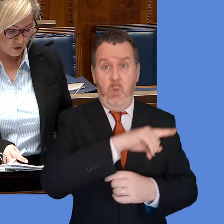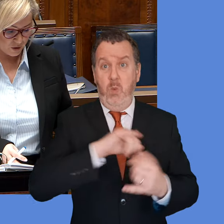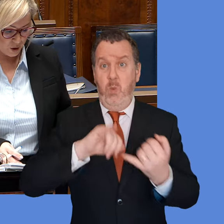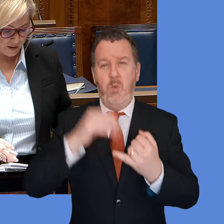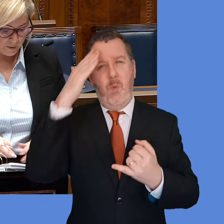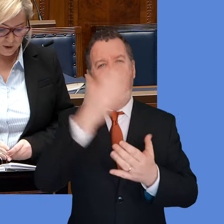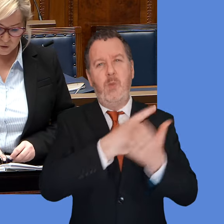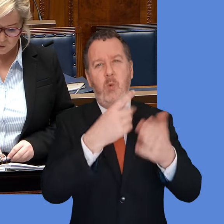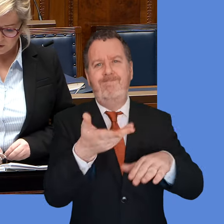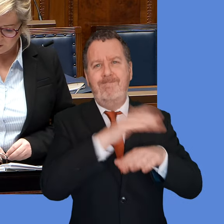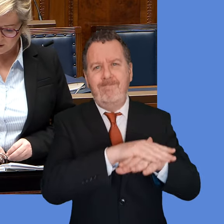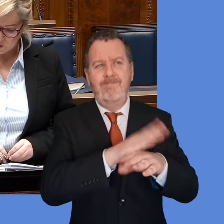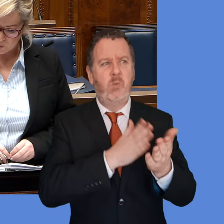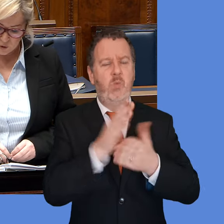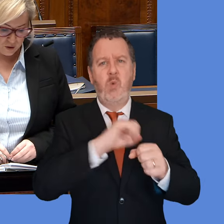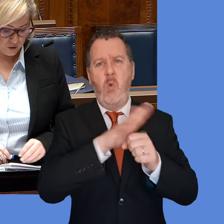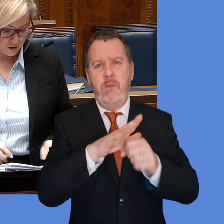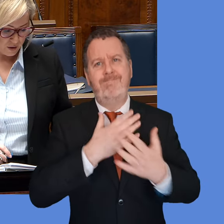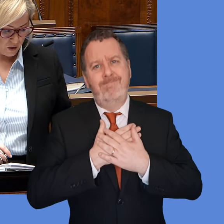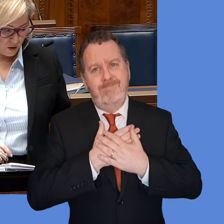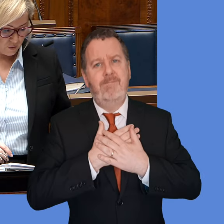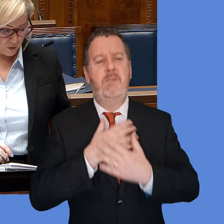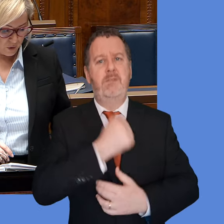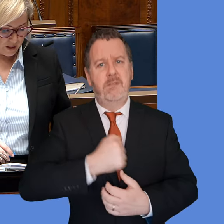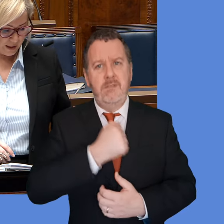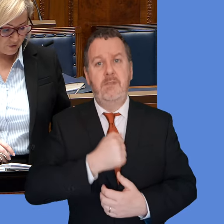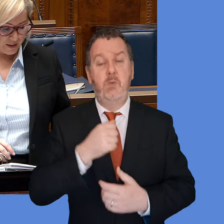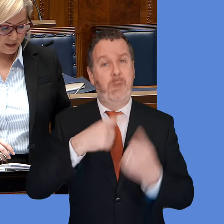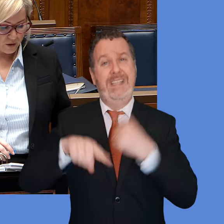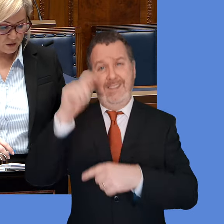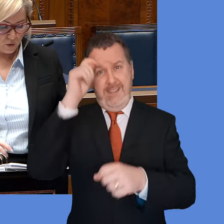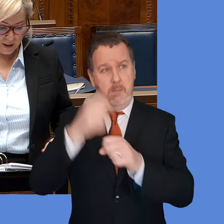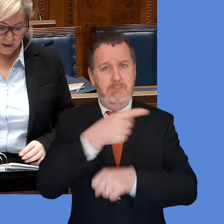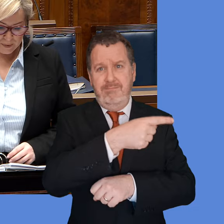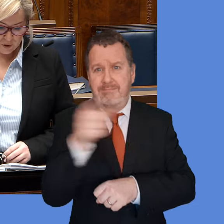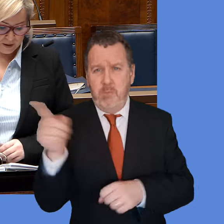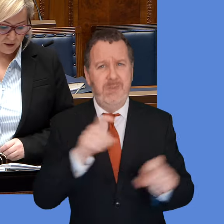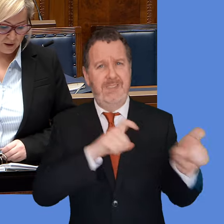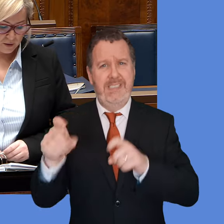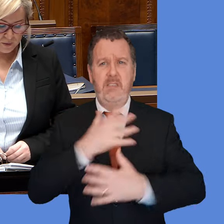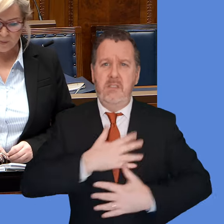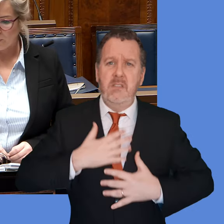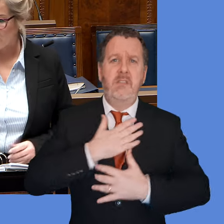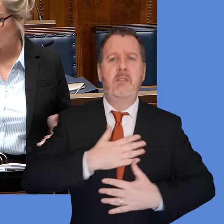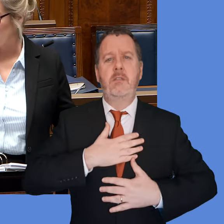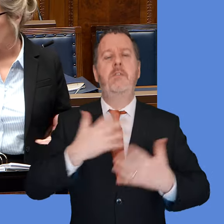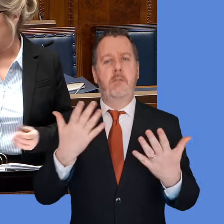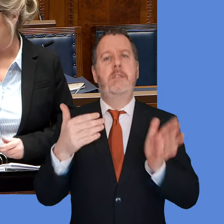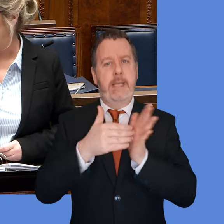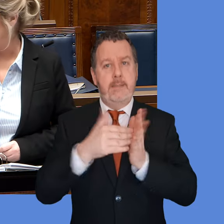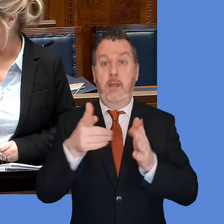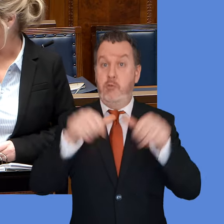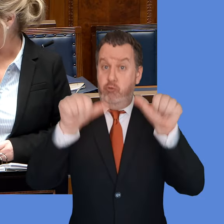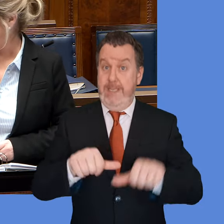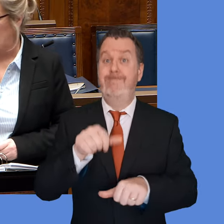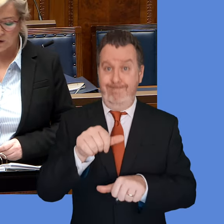Our thoughts are with everybody who continues to mourn the loss of someone who they held very dear, so I absolutely agree with the members. This is about